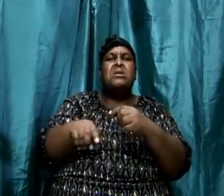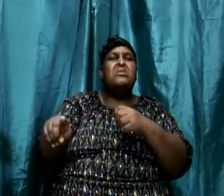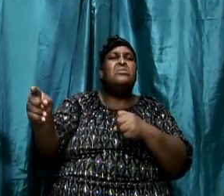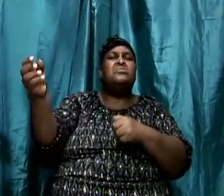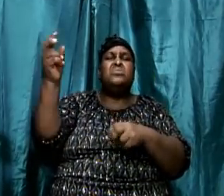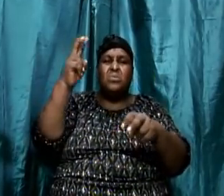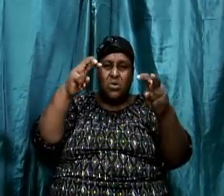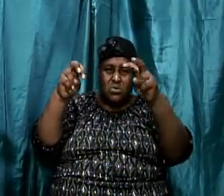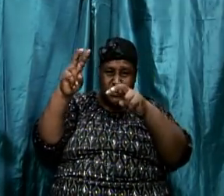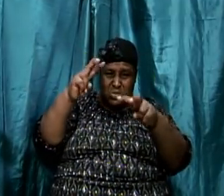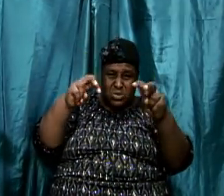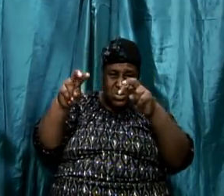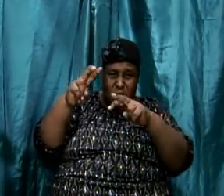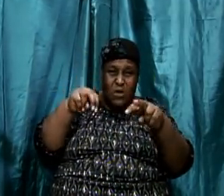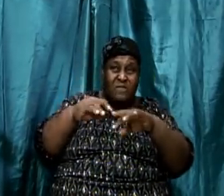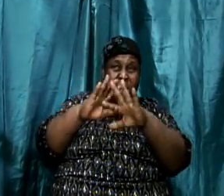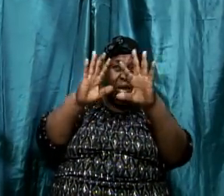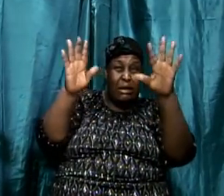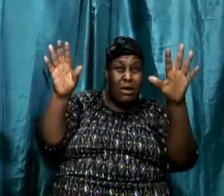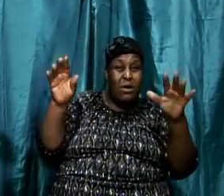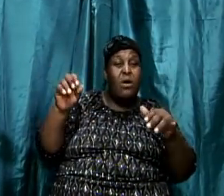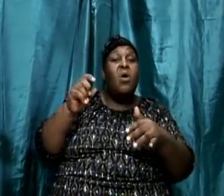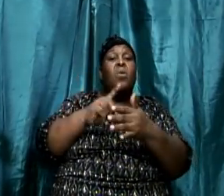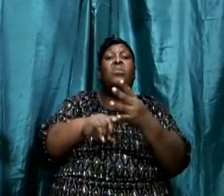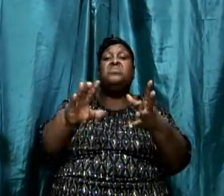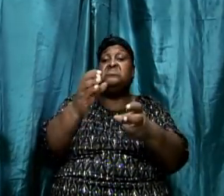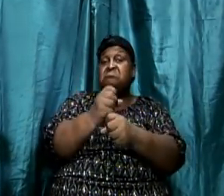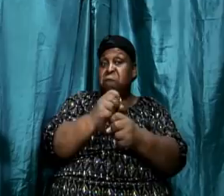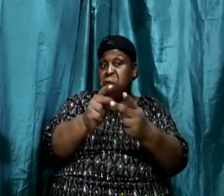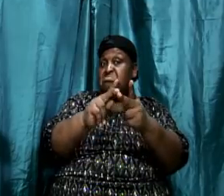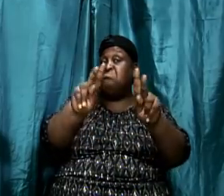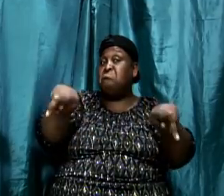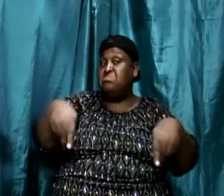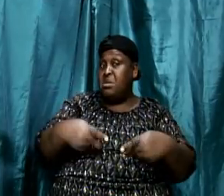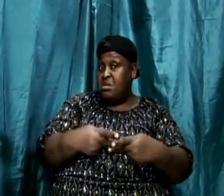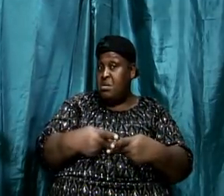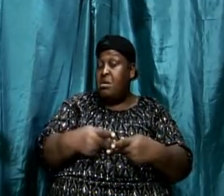be able to observe clearly what was taking place.